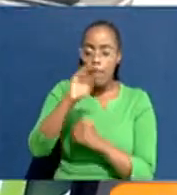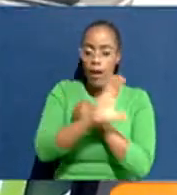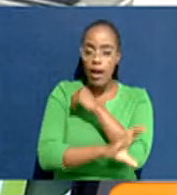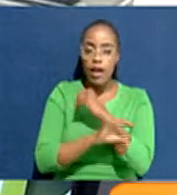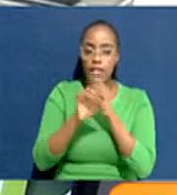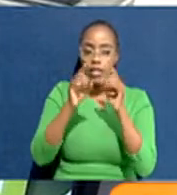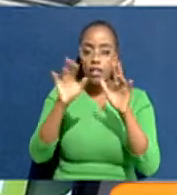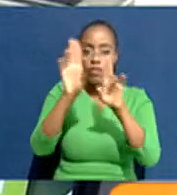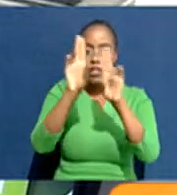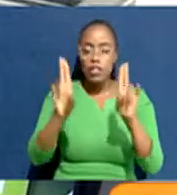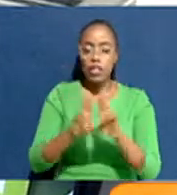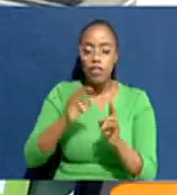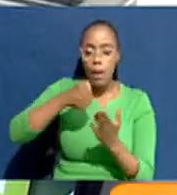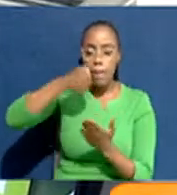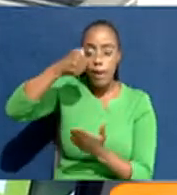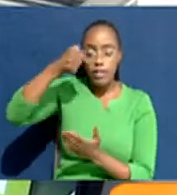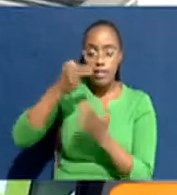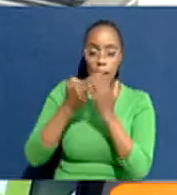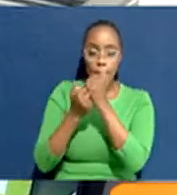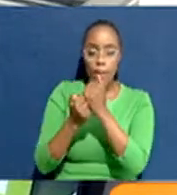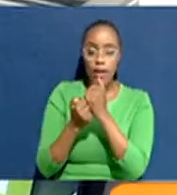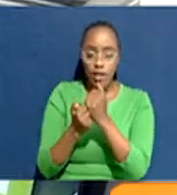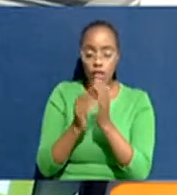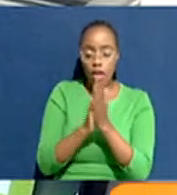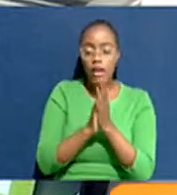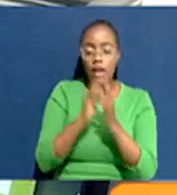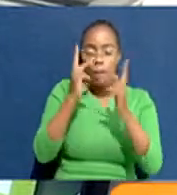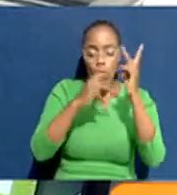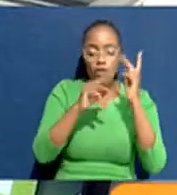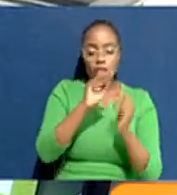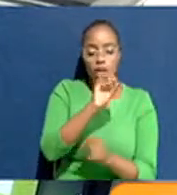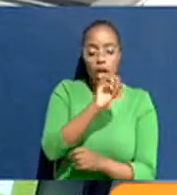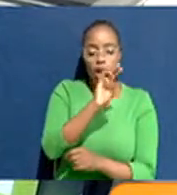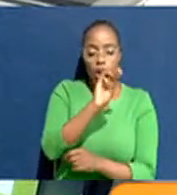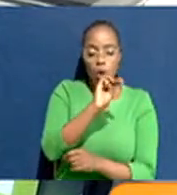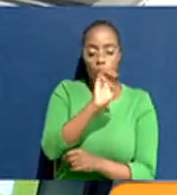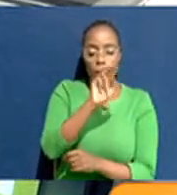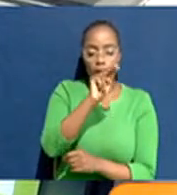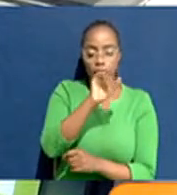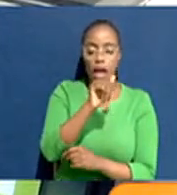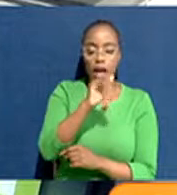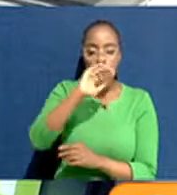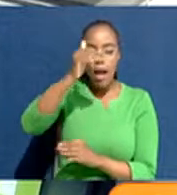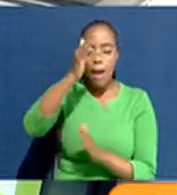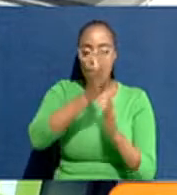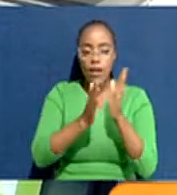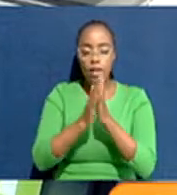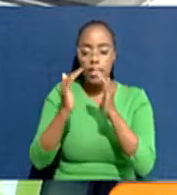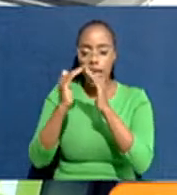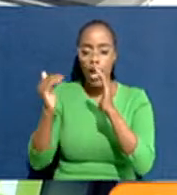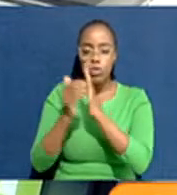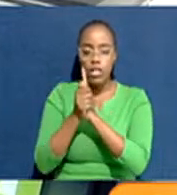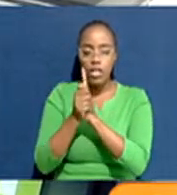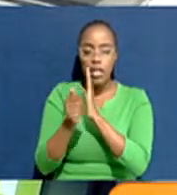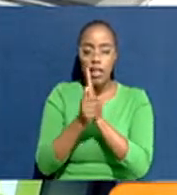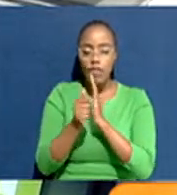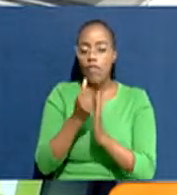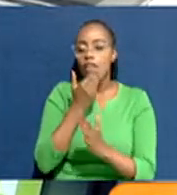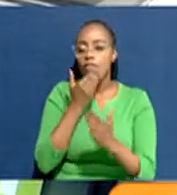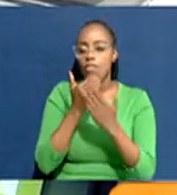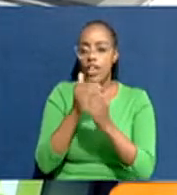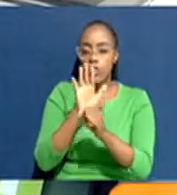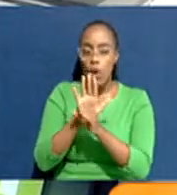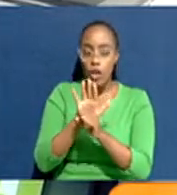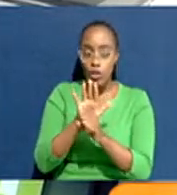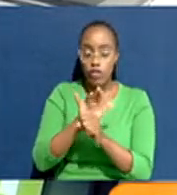for International Budget Partnerships. And we've got Professor Alfred Omena, who is an urban planning and housing expert. Gentlemen, thank you